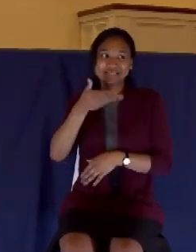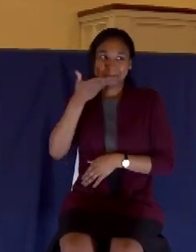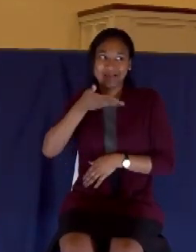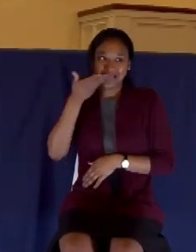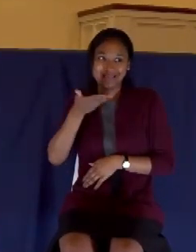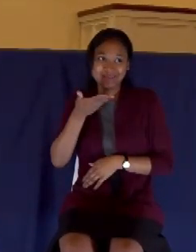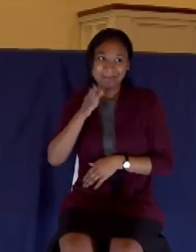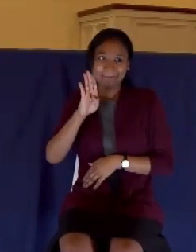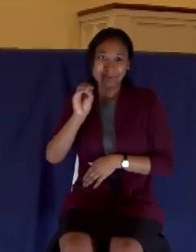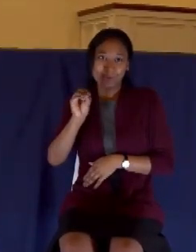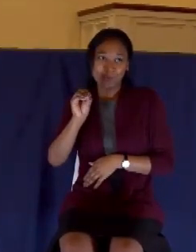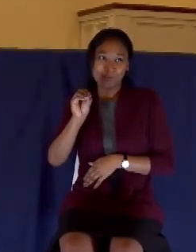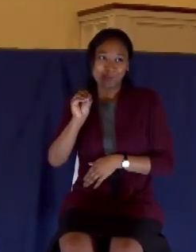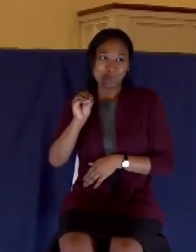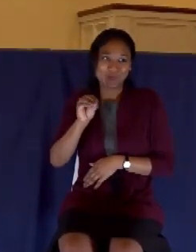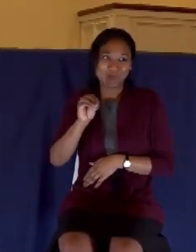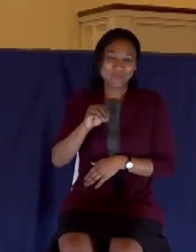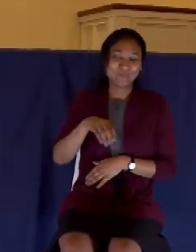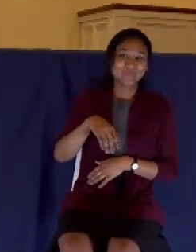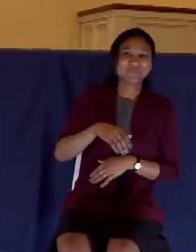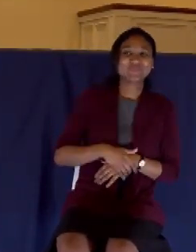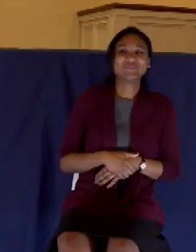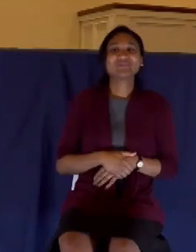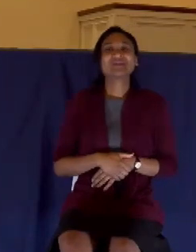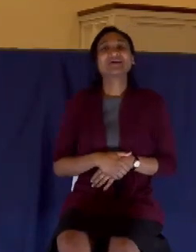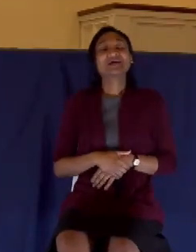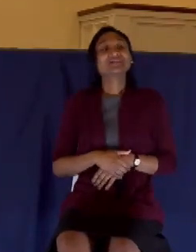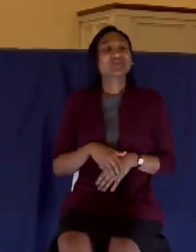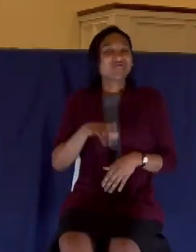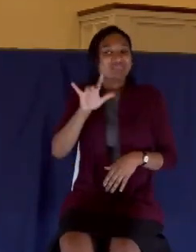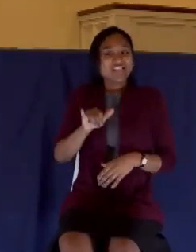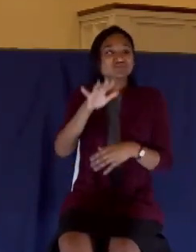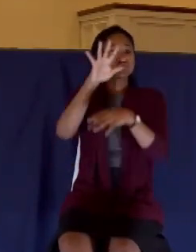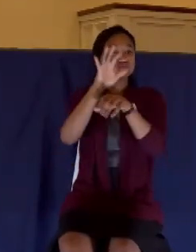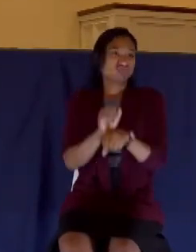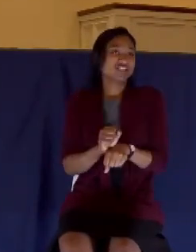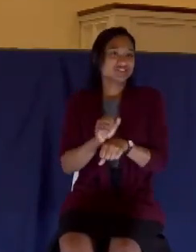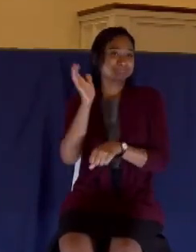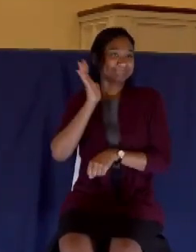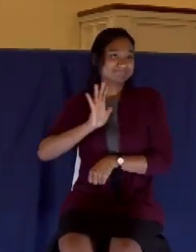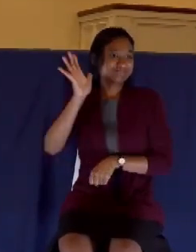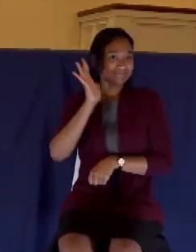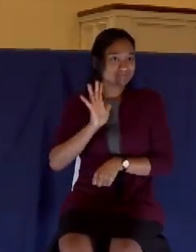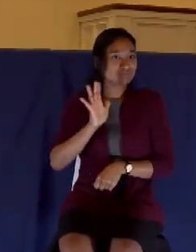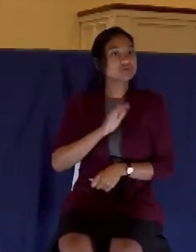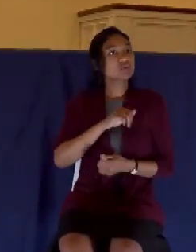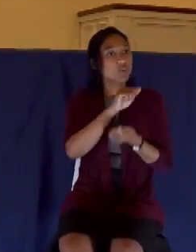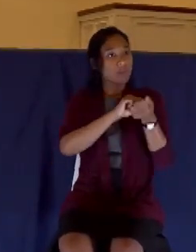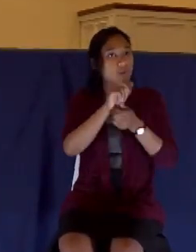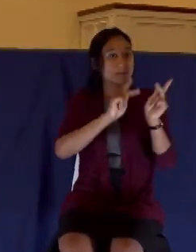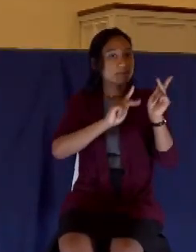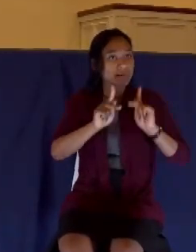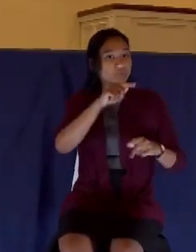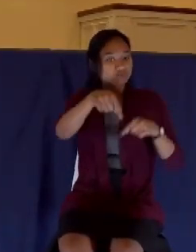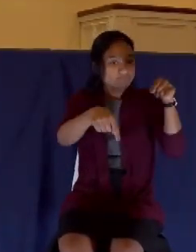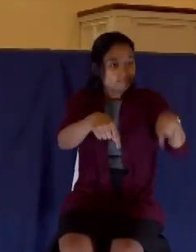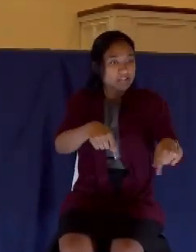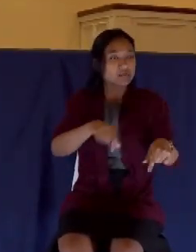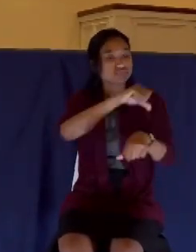body odor that was there. But this was a tradition to wash the feet, to anoint with oil.